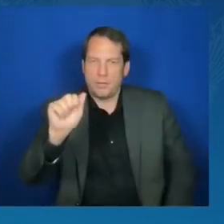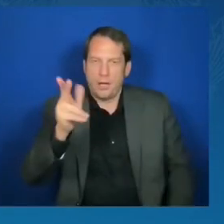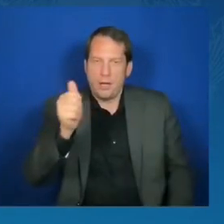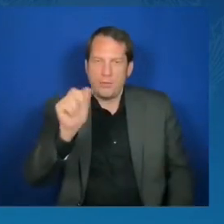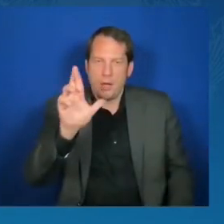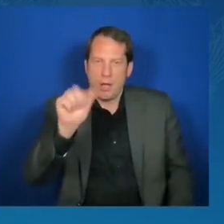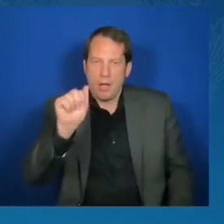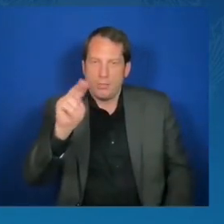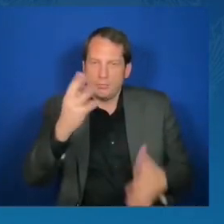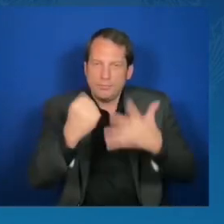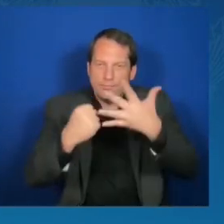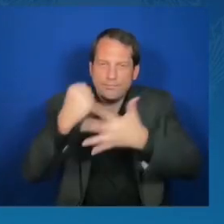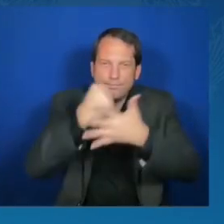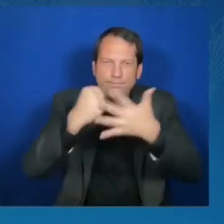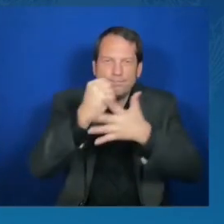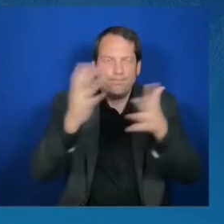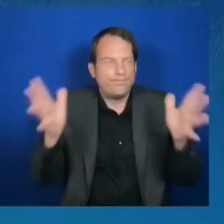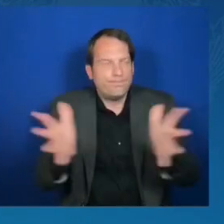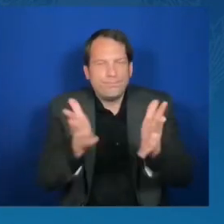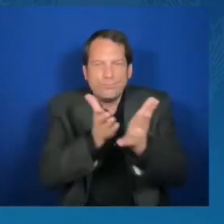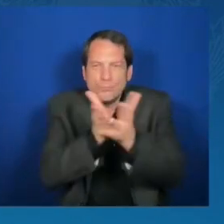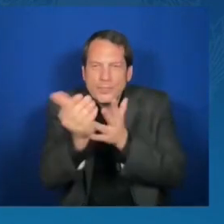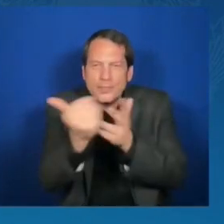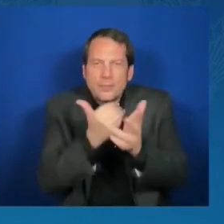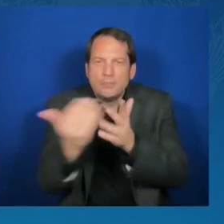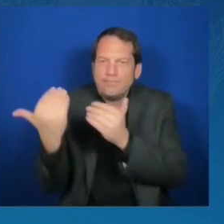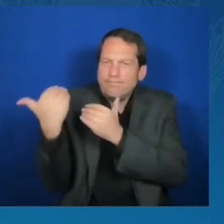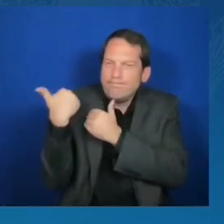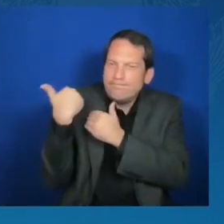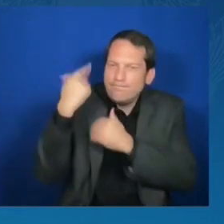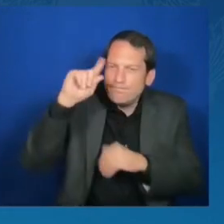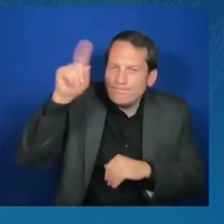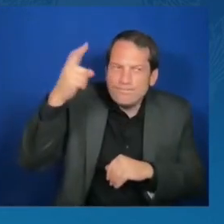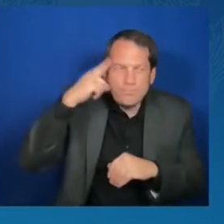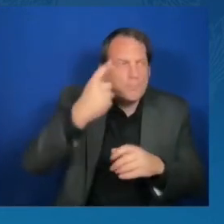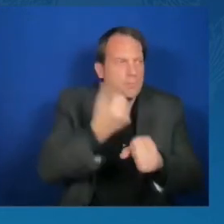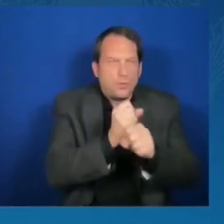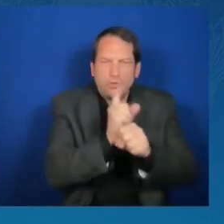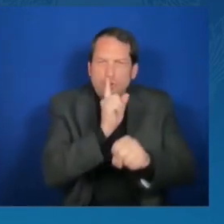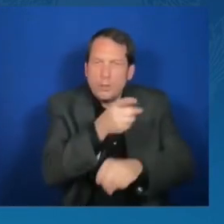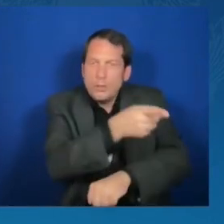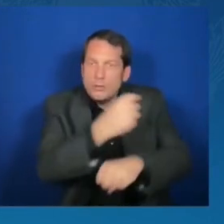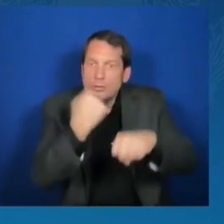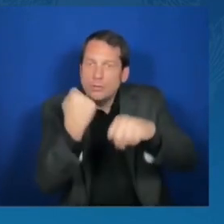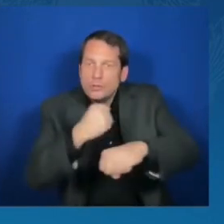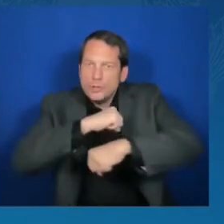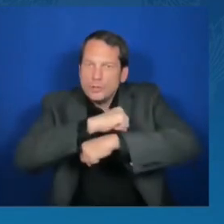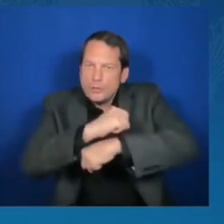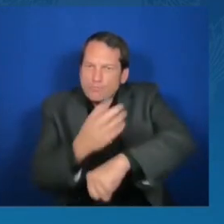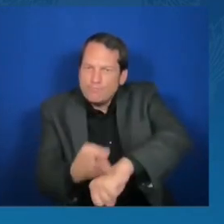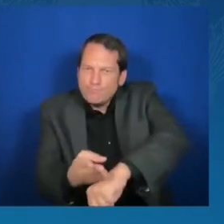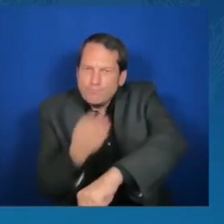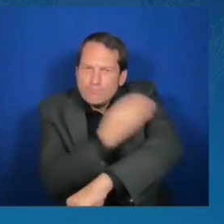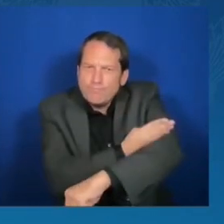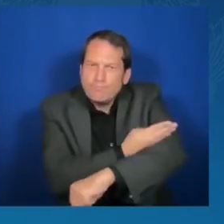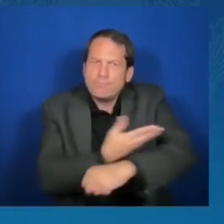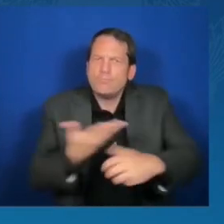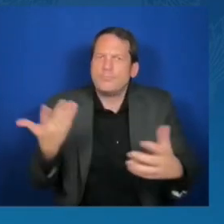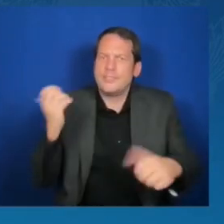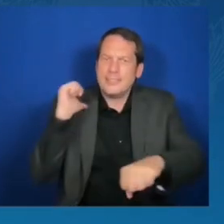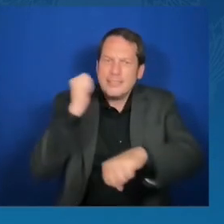to build climate resilience, food security, and so much more. And at the heart of this blueprint